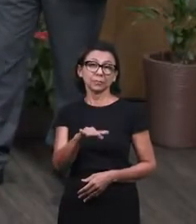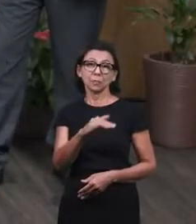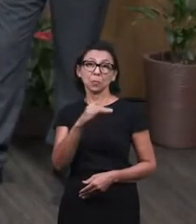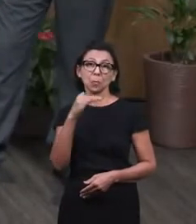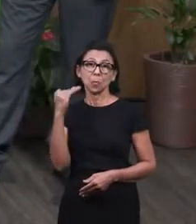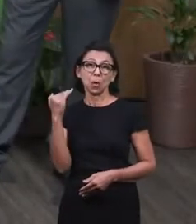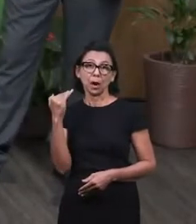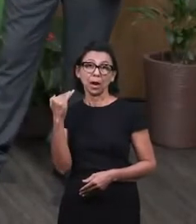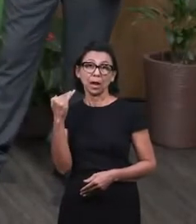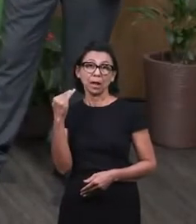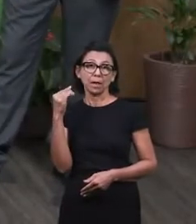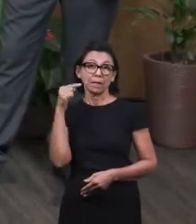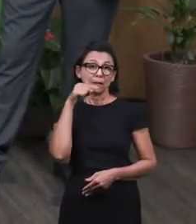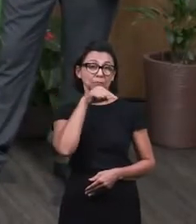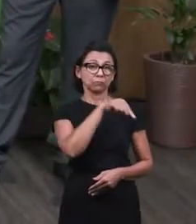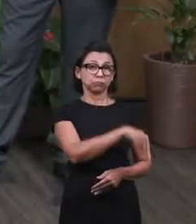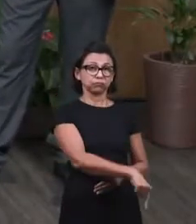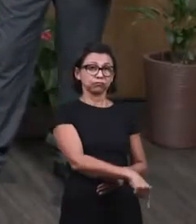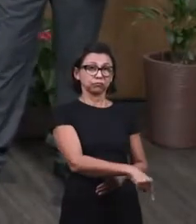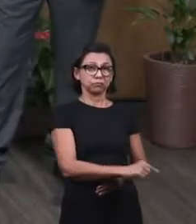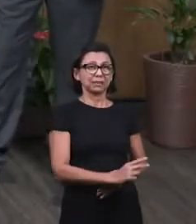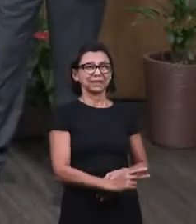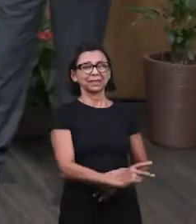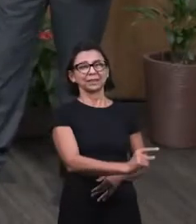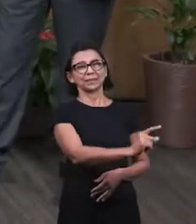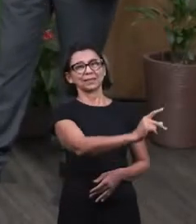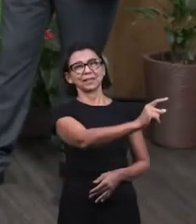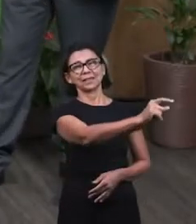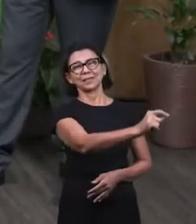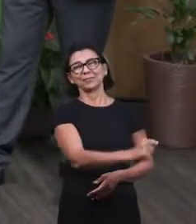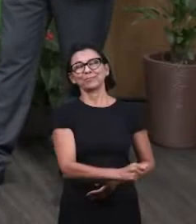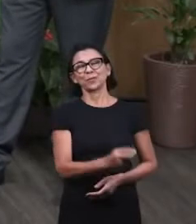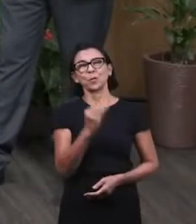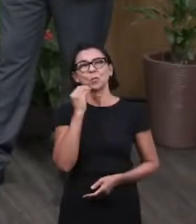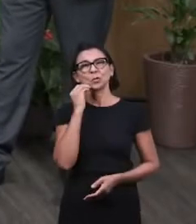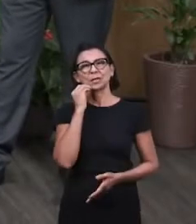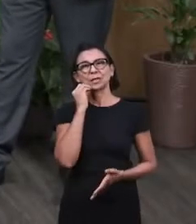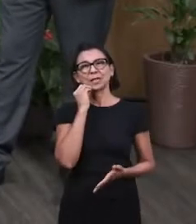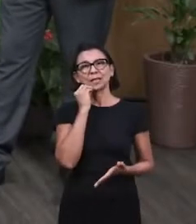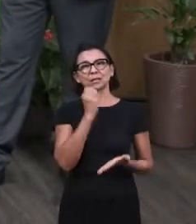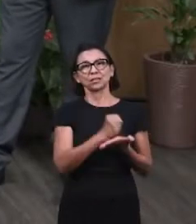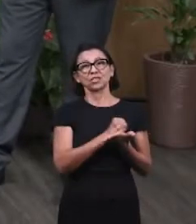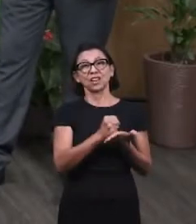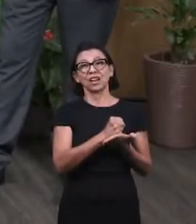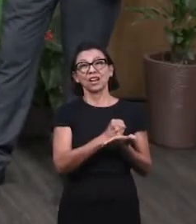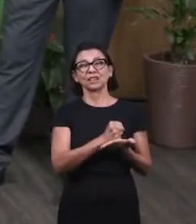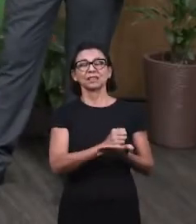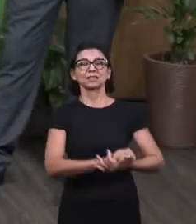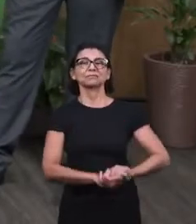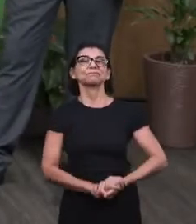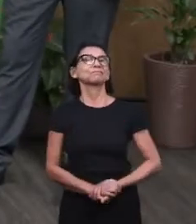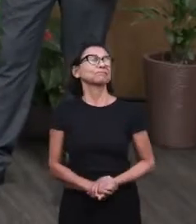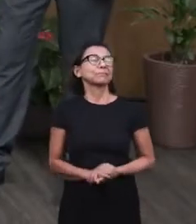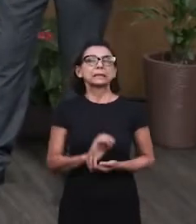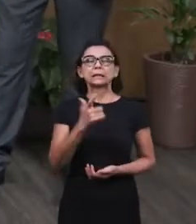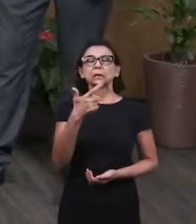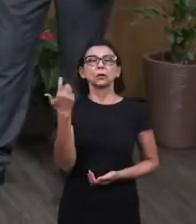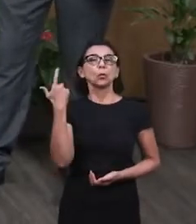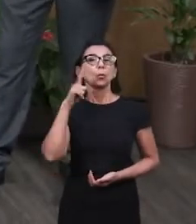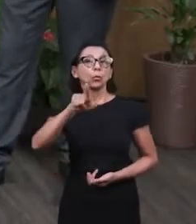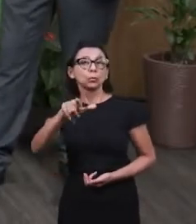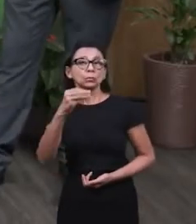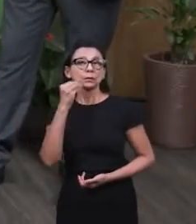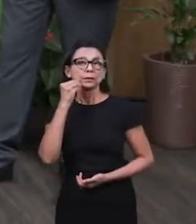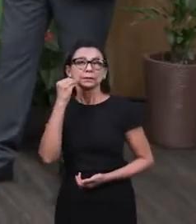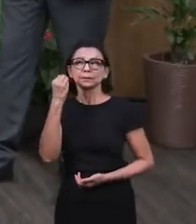if we choose eternity without God, that's where we will go. There's not going to be another opportunity. There's not going to